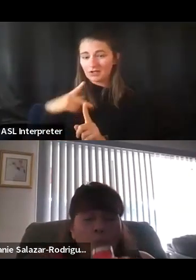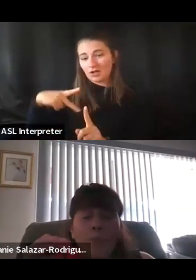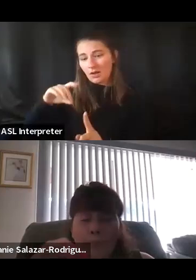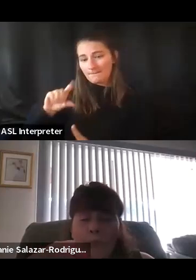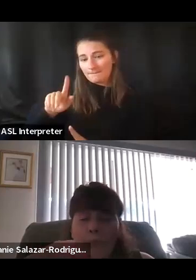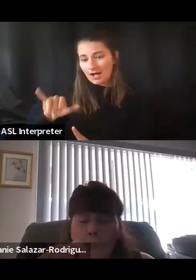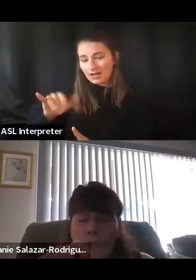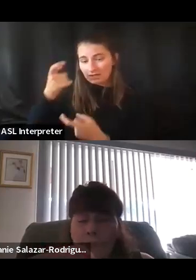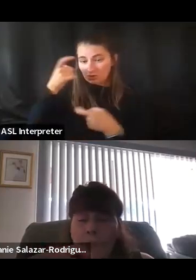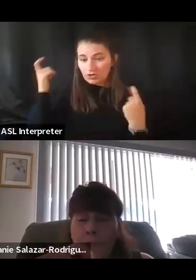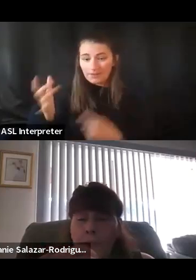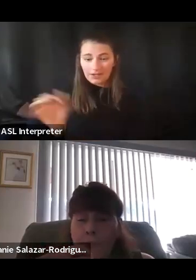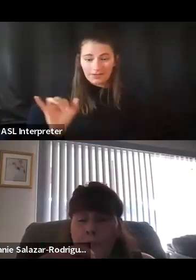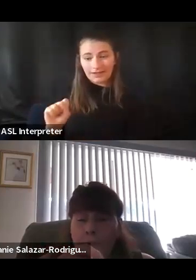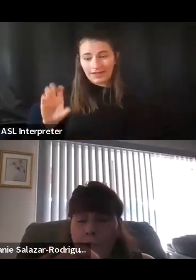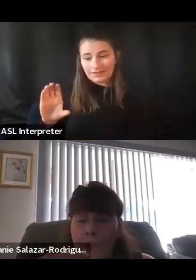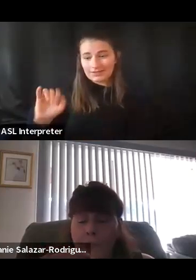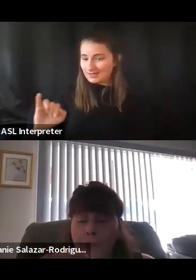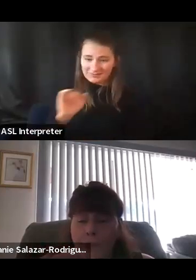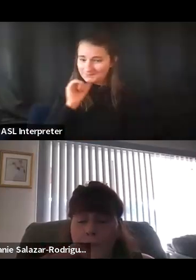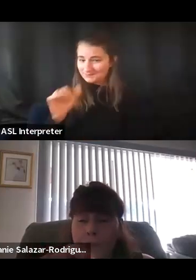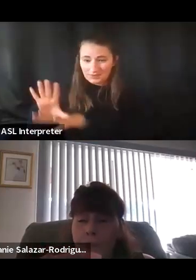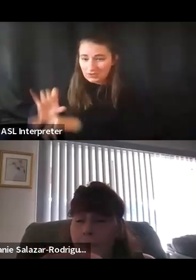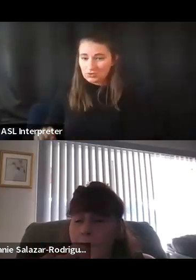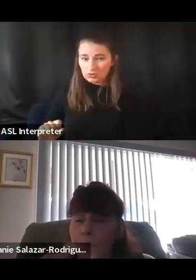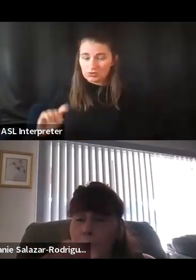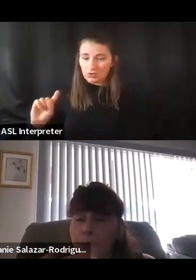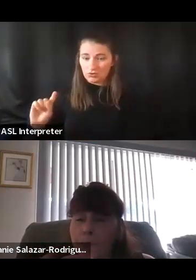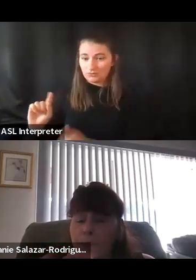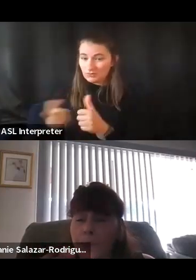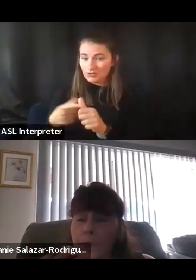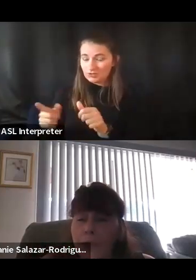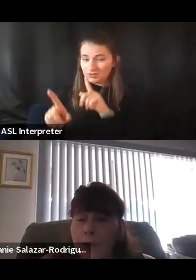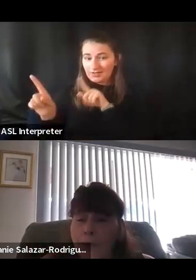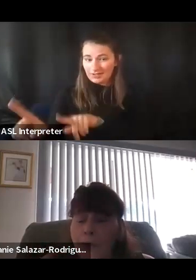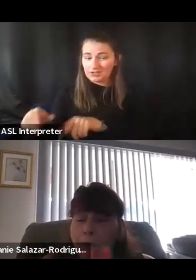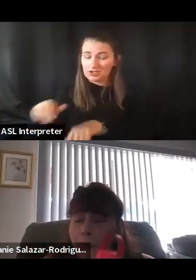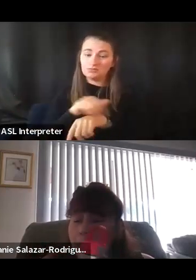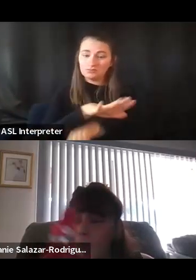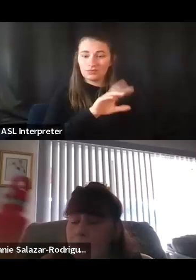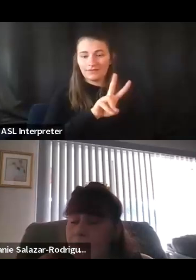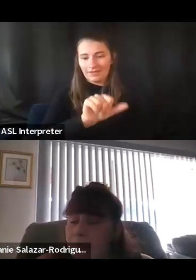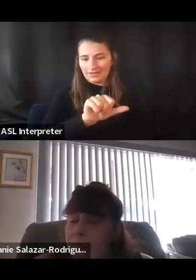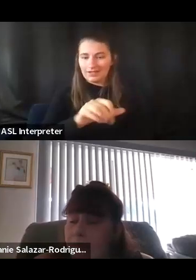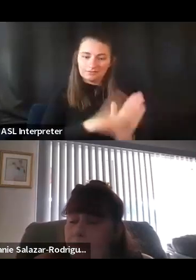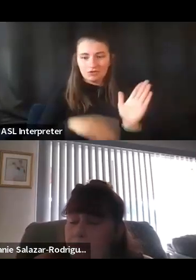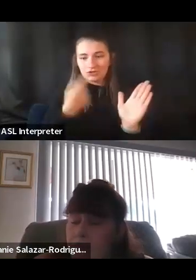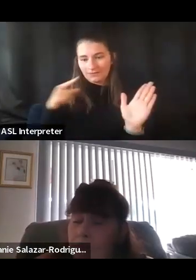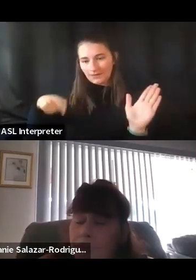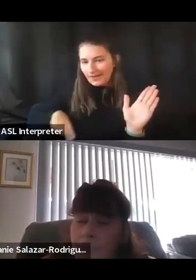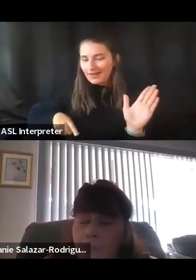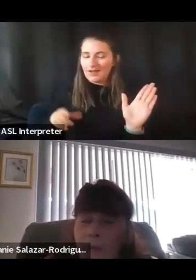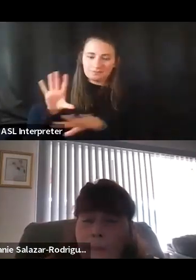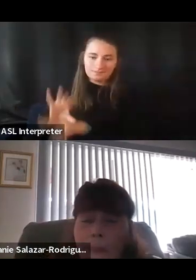issues like spinal cord injury. And so their original answer was to farm me out to a VA cause it's cheaper for them. And that's what they're used to doing. Um,